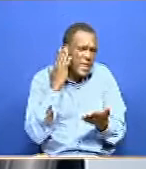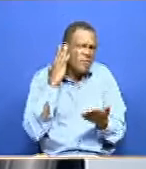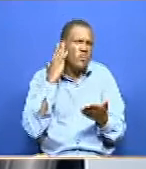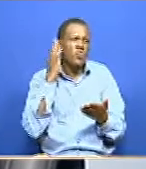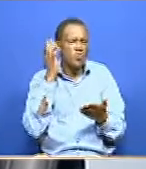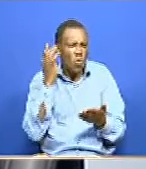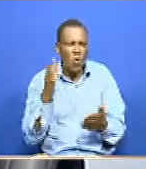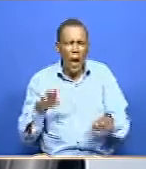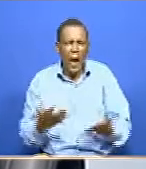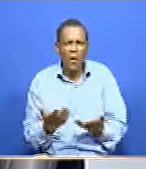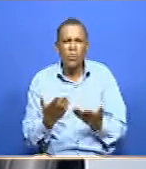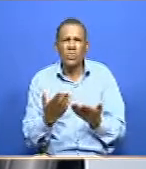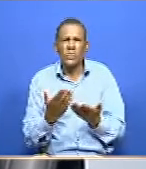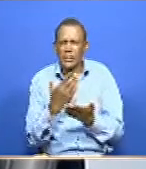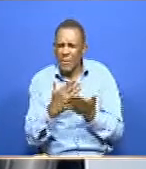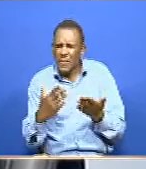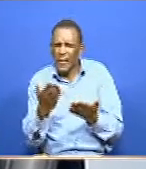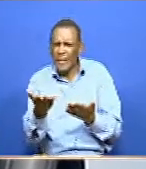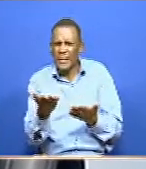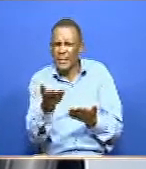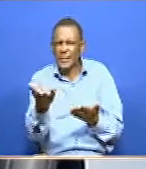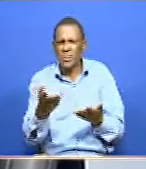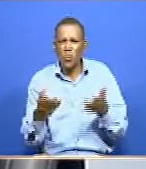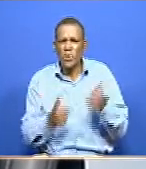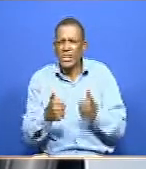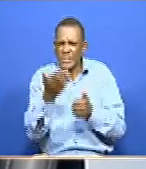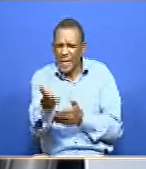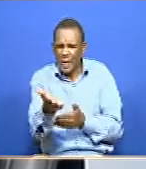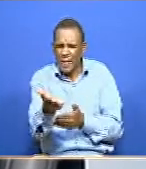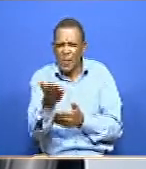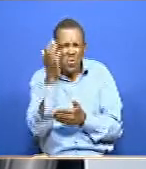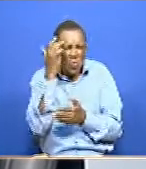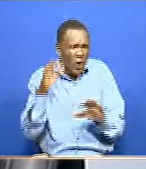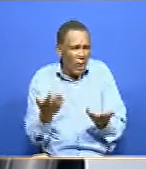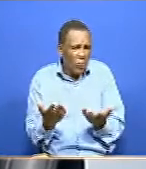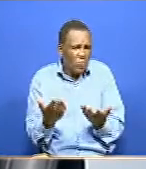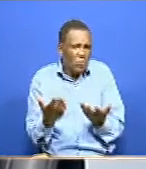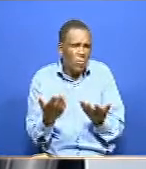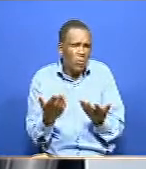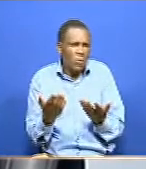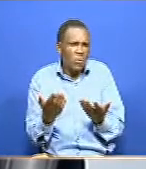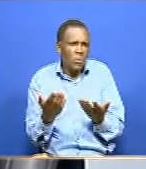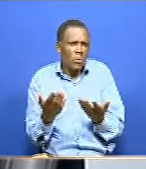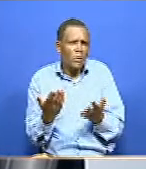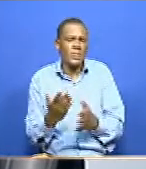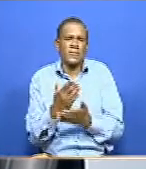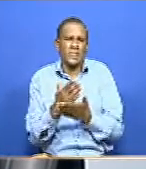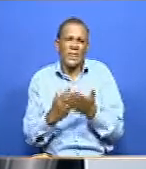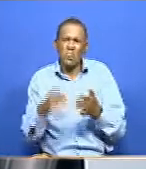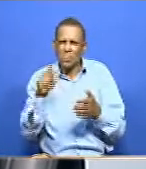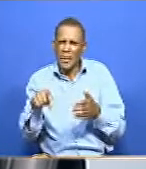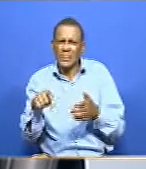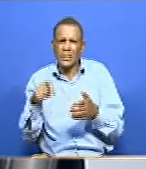know there is something like this that is taking place? Yeah. How can you be able to ensure, even when you're doing your disability work, that whatever you're doing again,